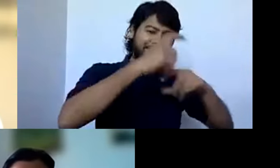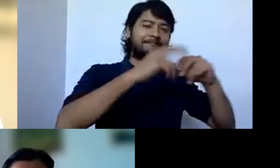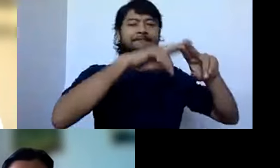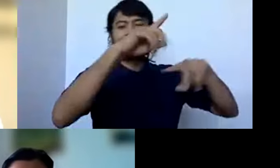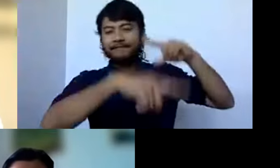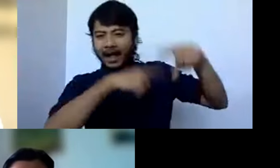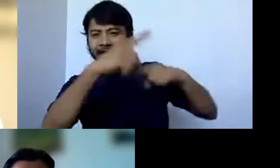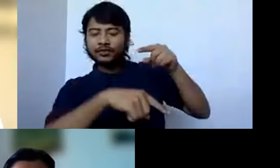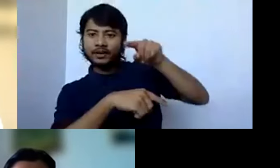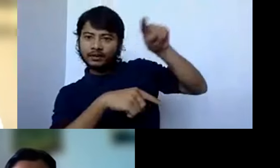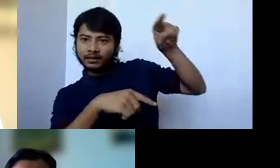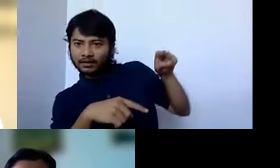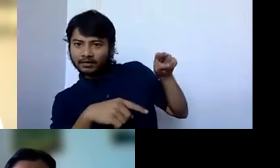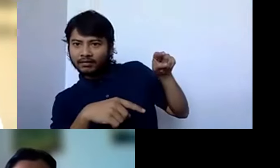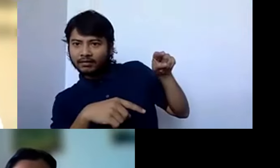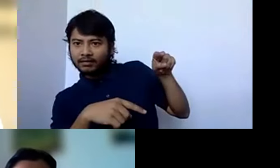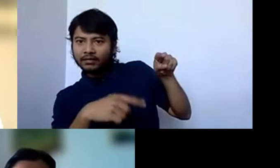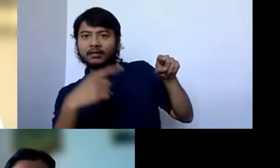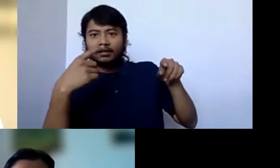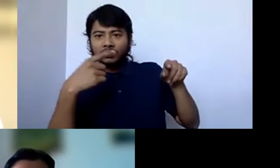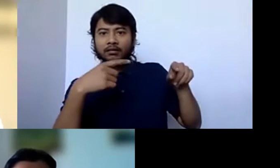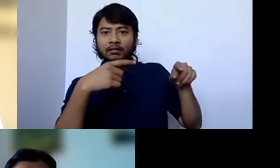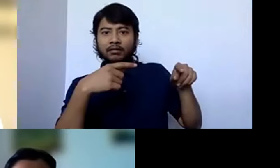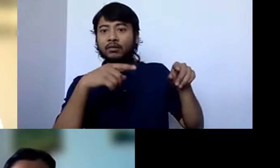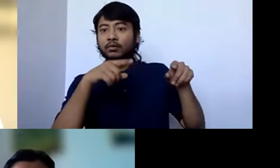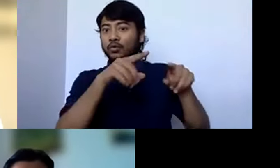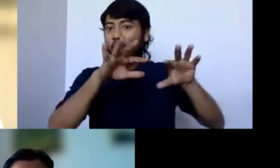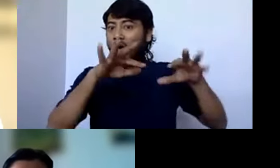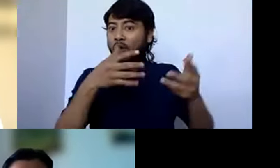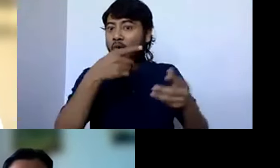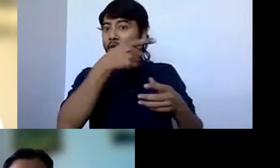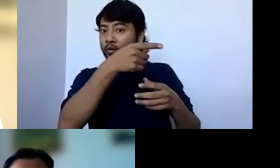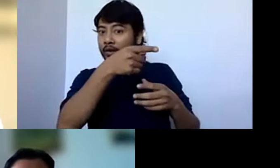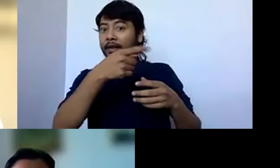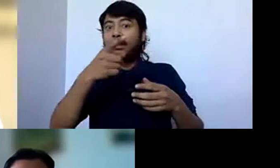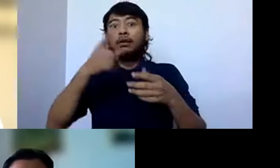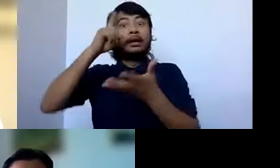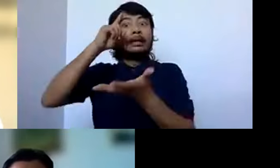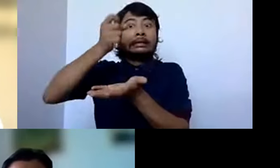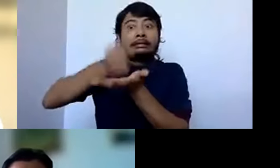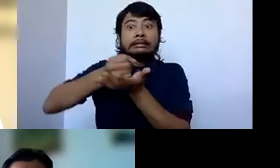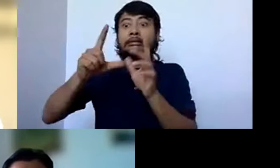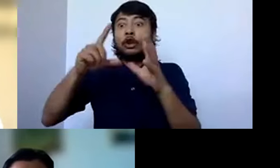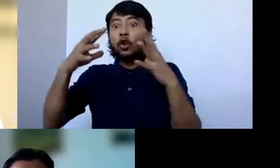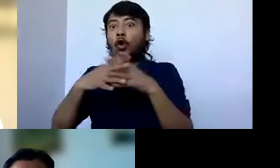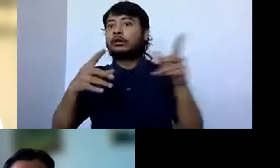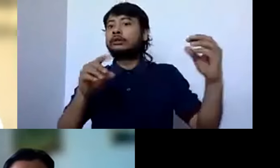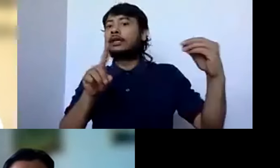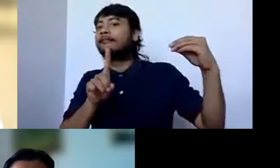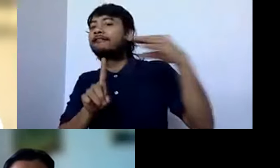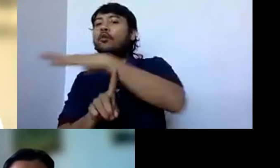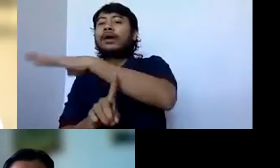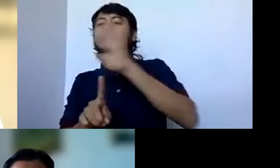know how, you know, considering the strength of possible industry and the power they build over decision-making, what are the challenges you face in